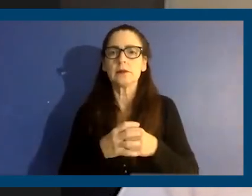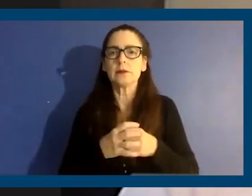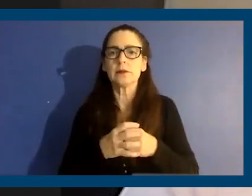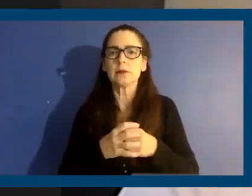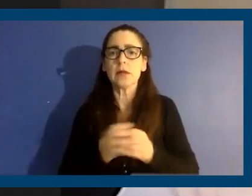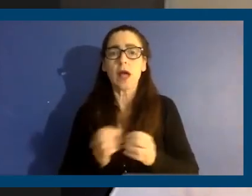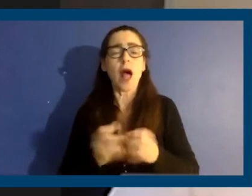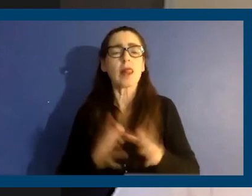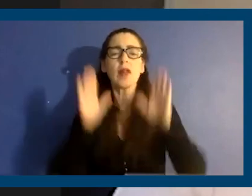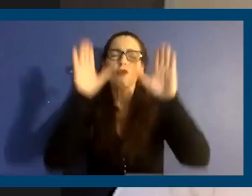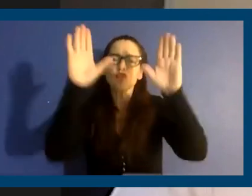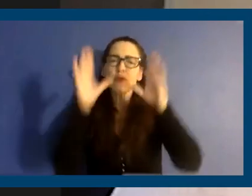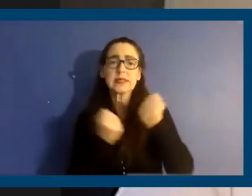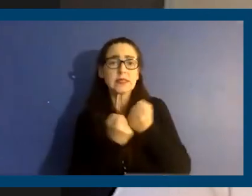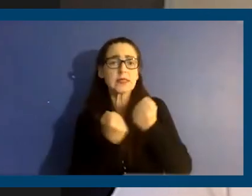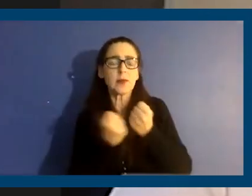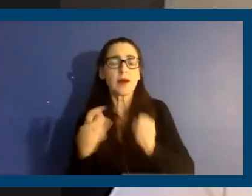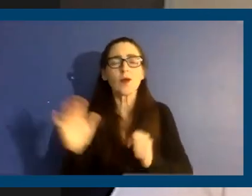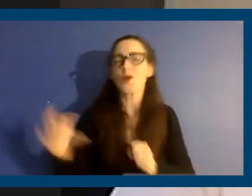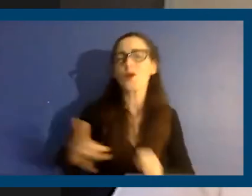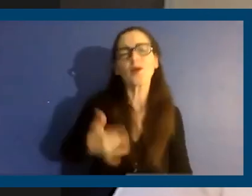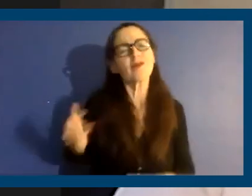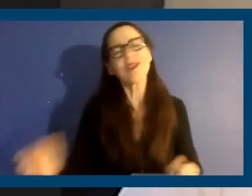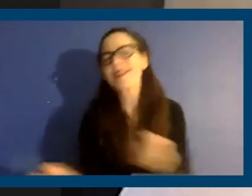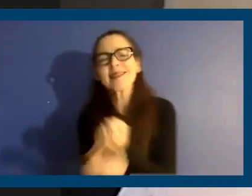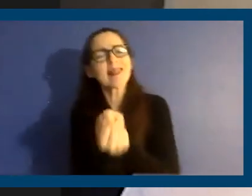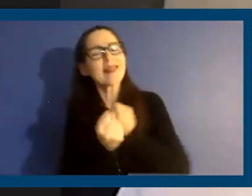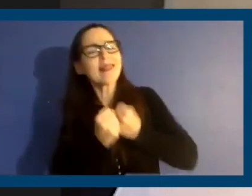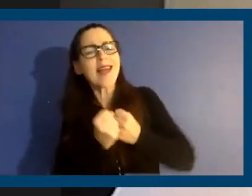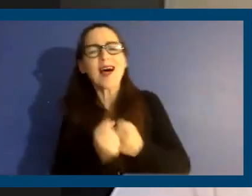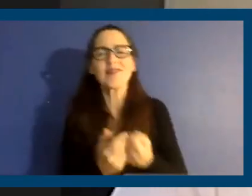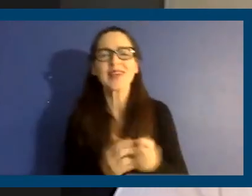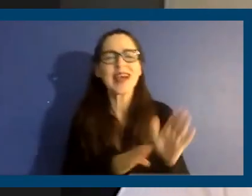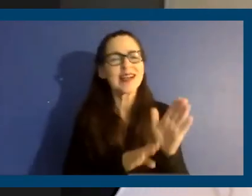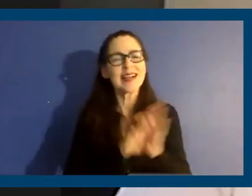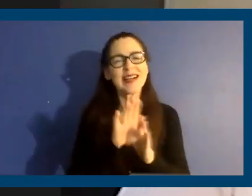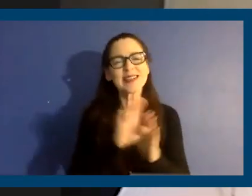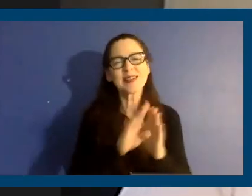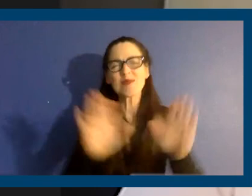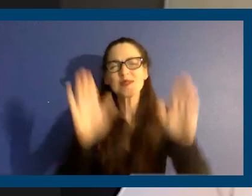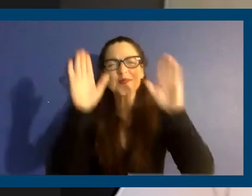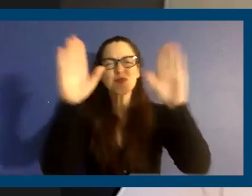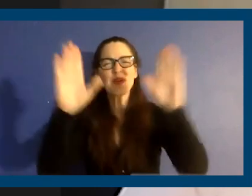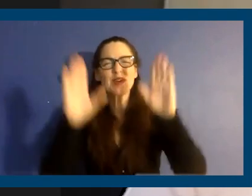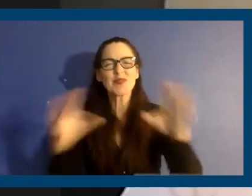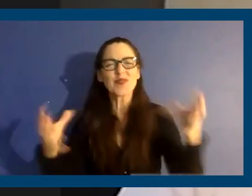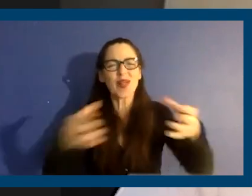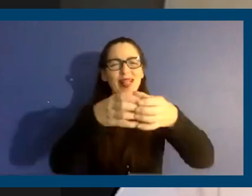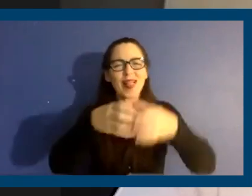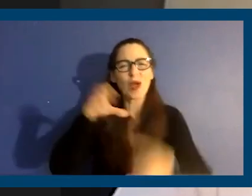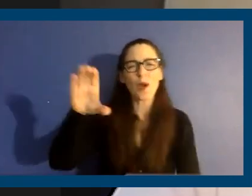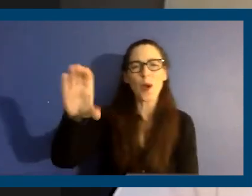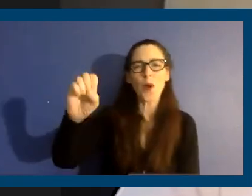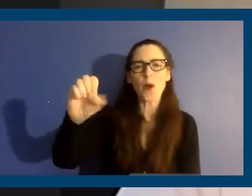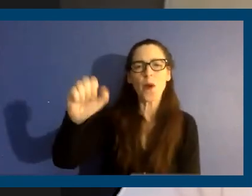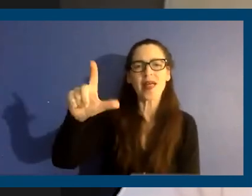of great support. We're feeling the love and we're developing this fantastic coalition. And Vince, do you want